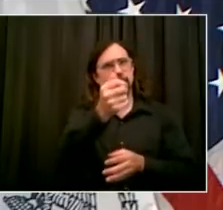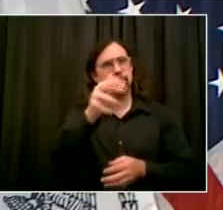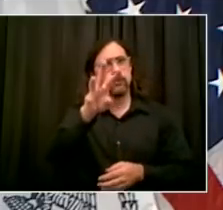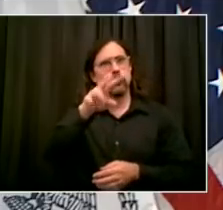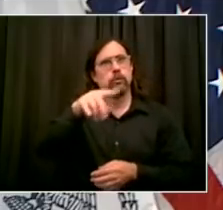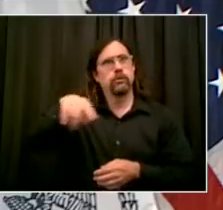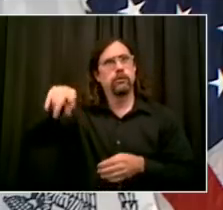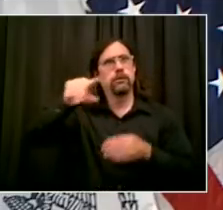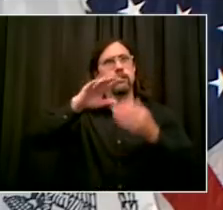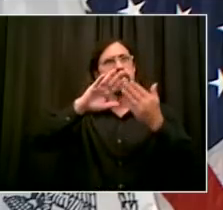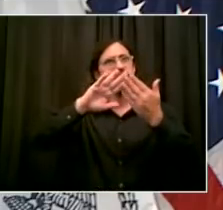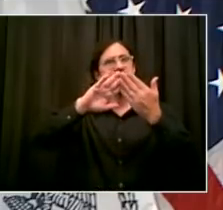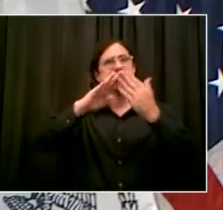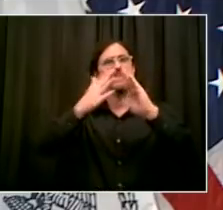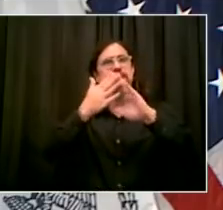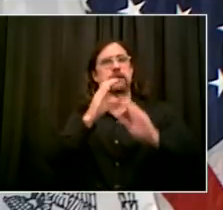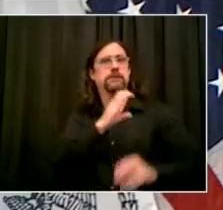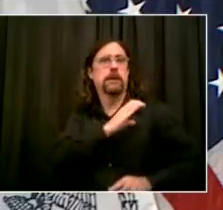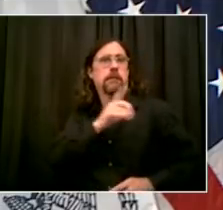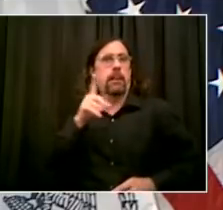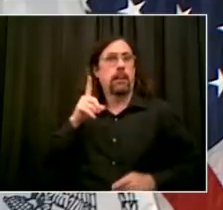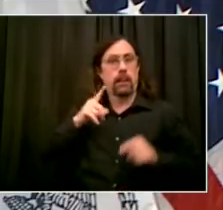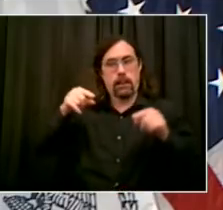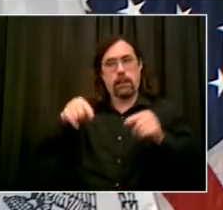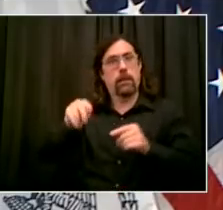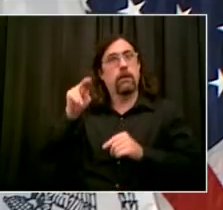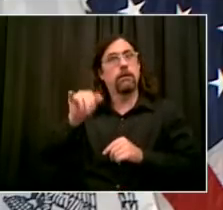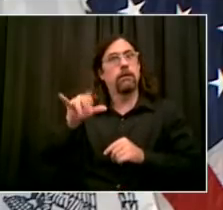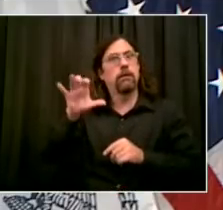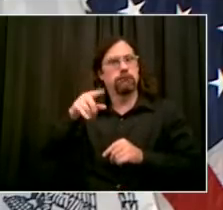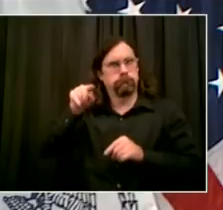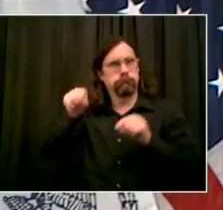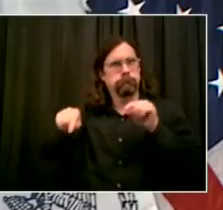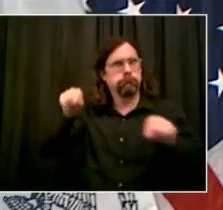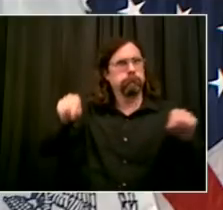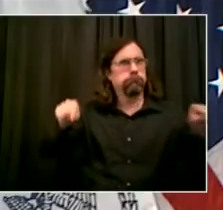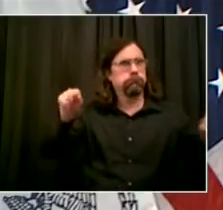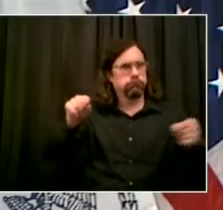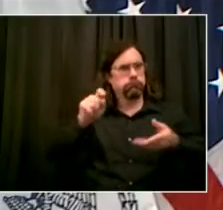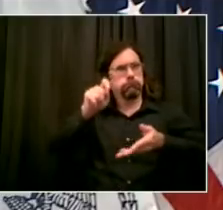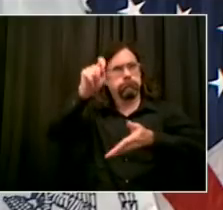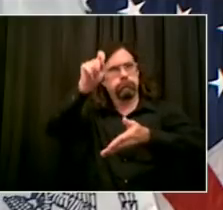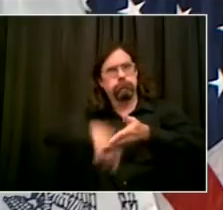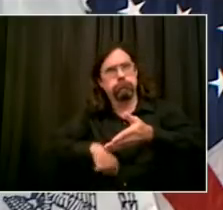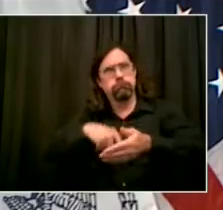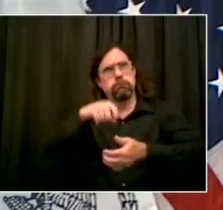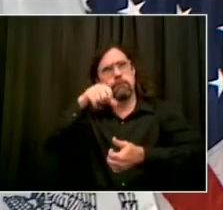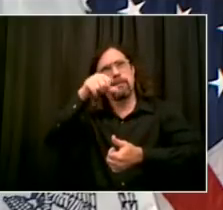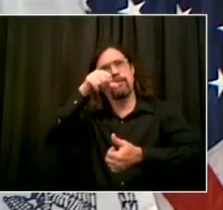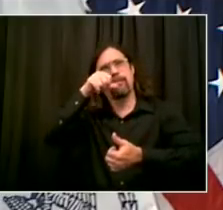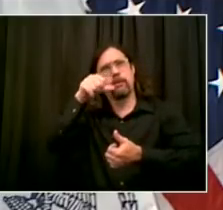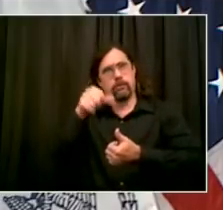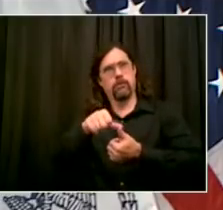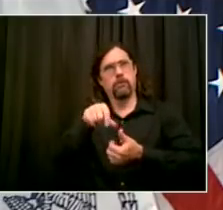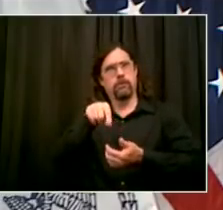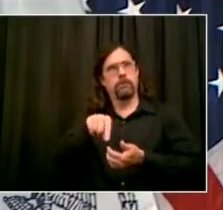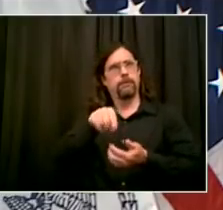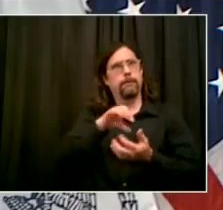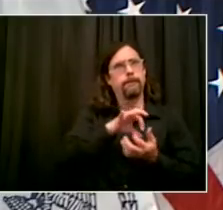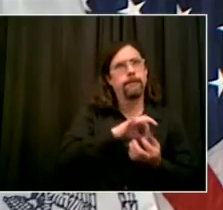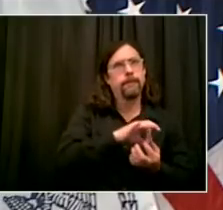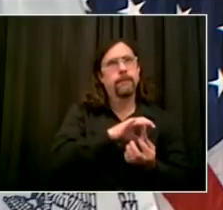taxes since the 80s. Also, once the public is permitted back into the Barclays Center, Yankee Stadium, and Citi Field,